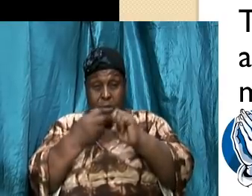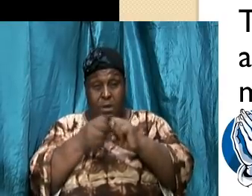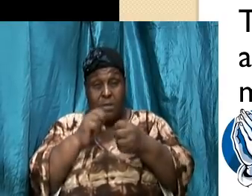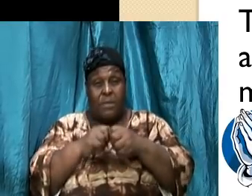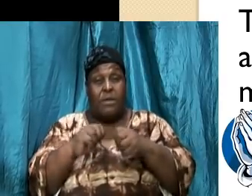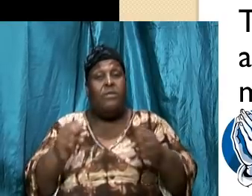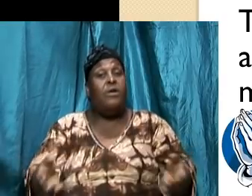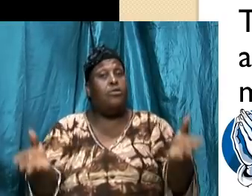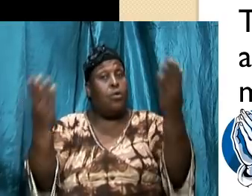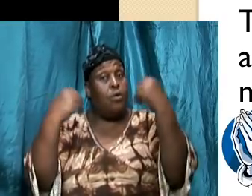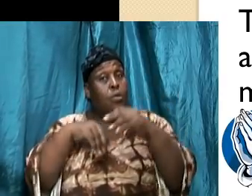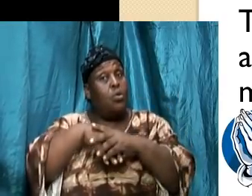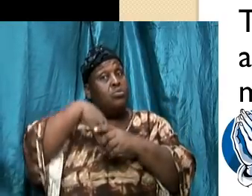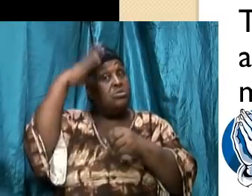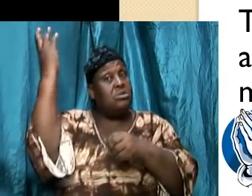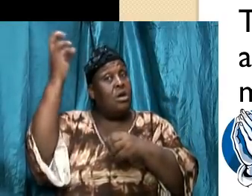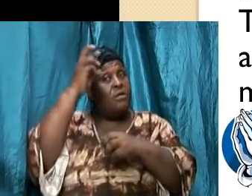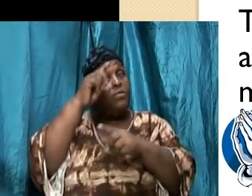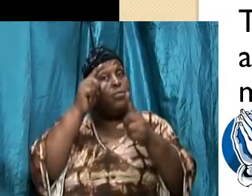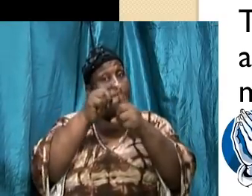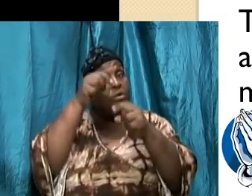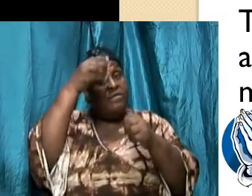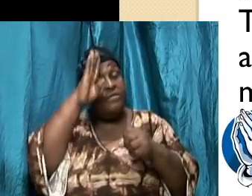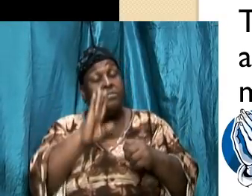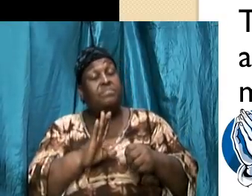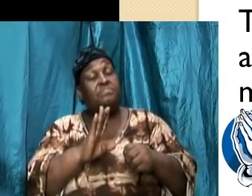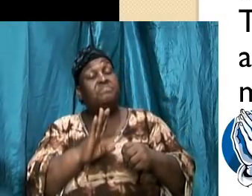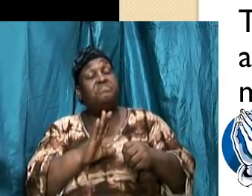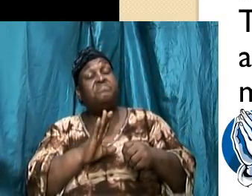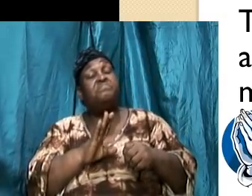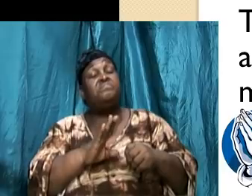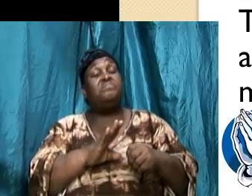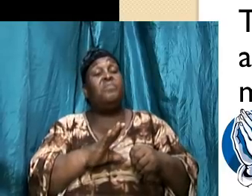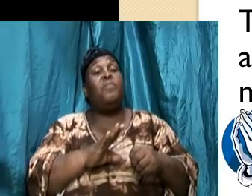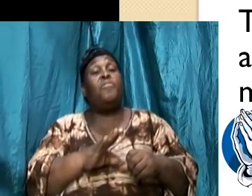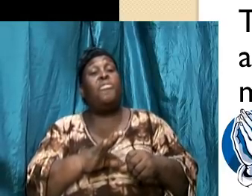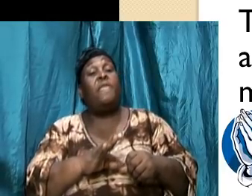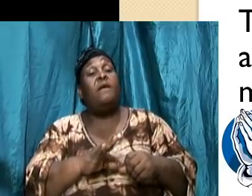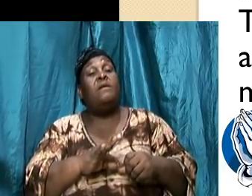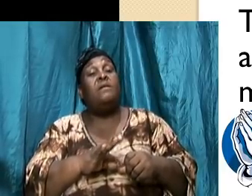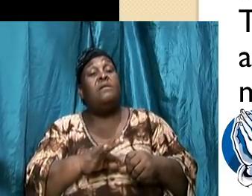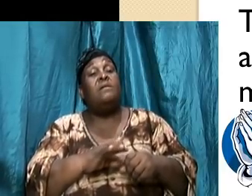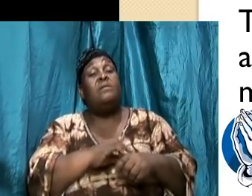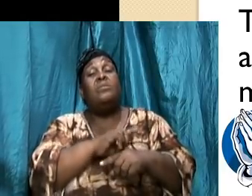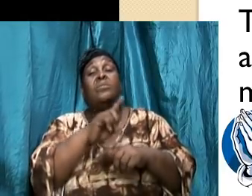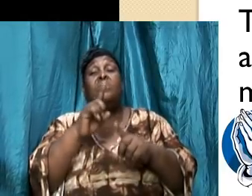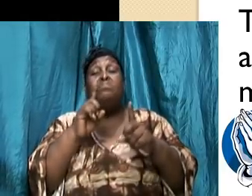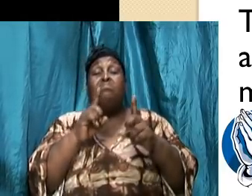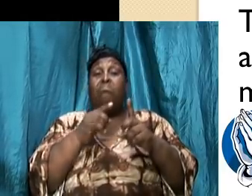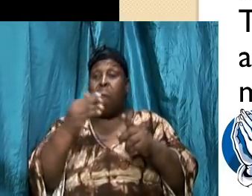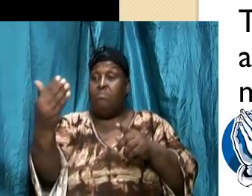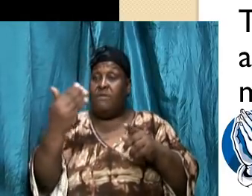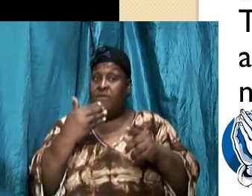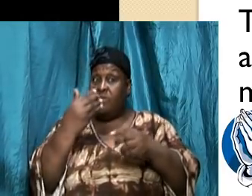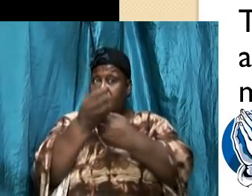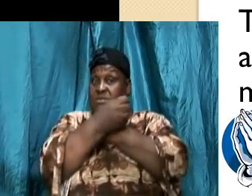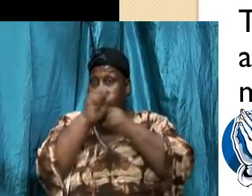and these are the very same areas if it was if when we were before we were saved